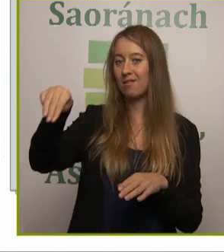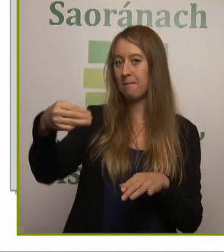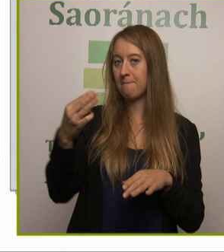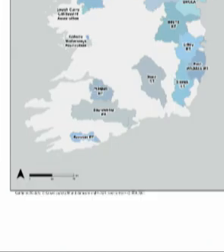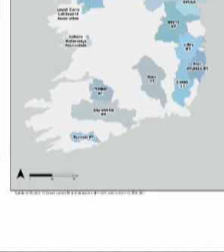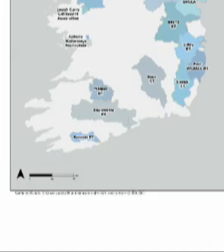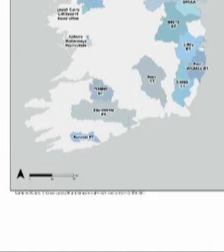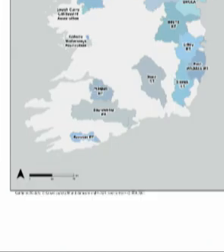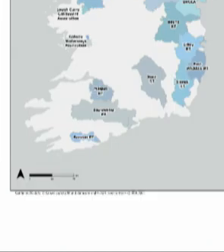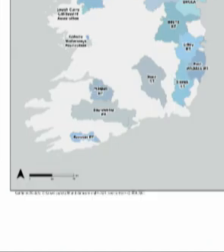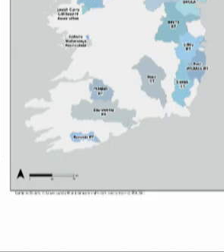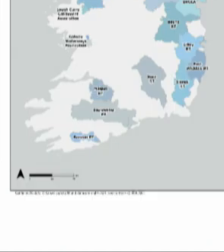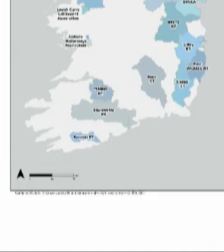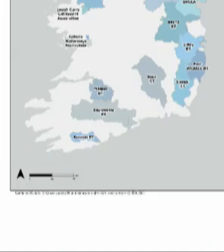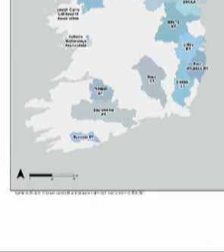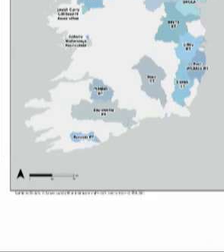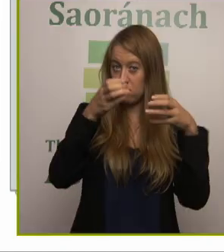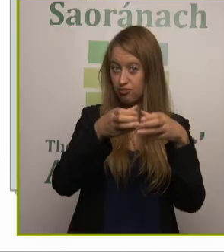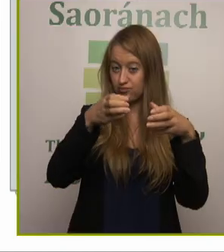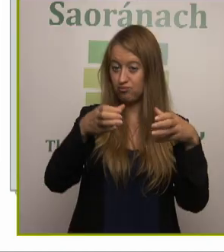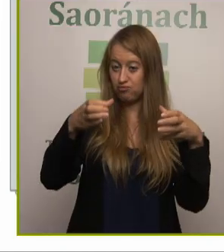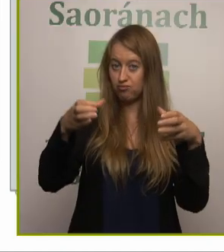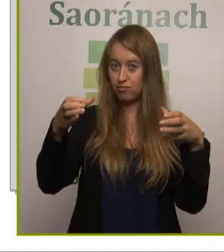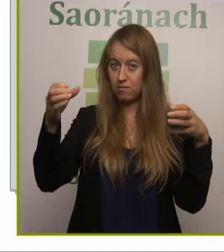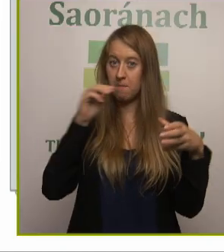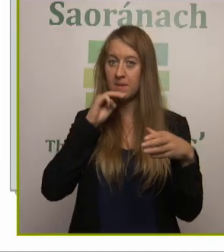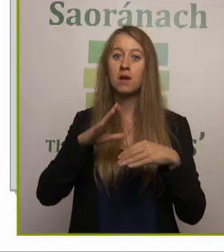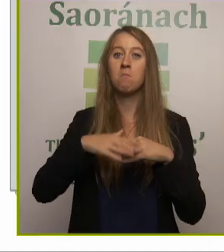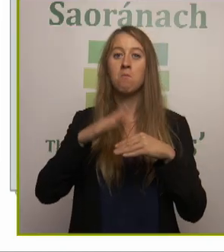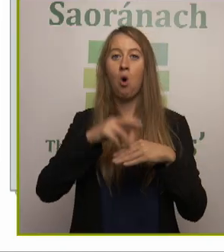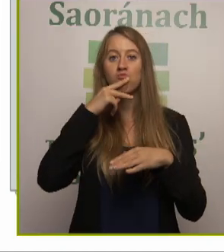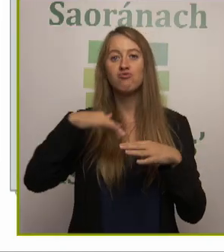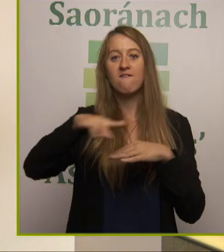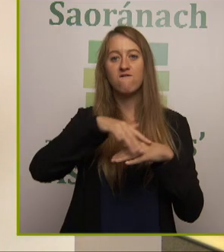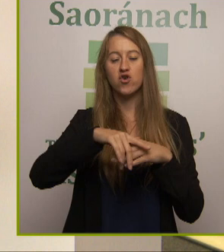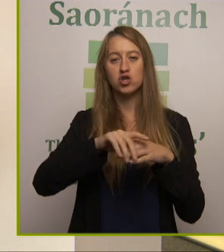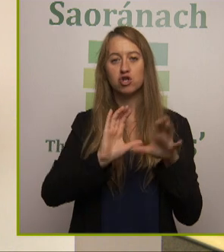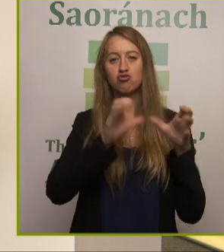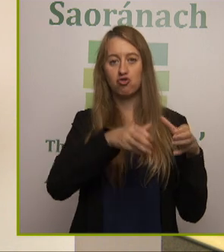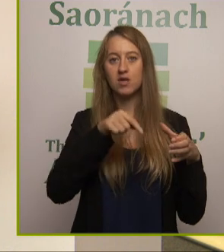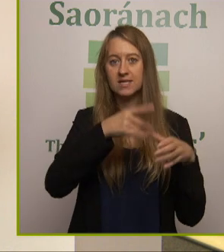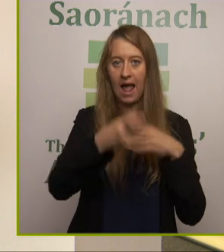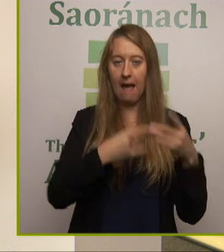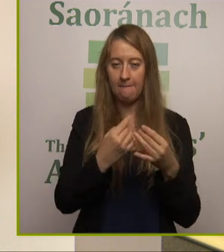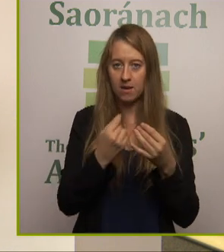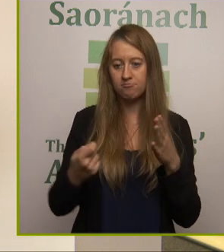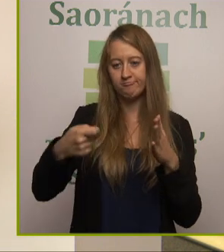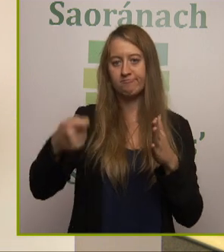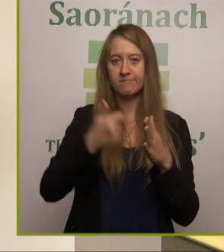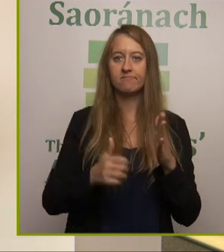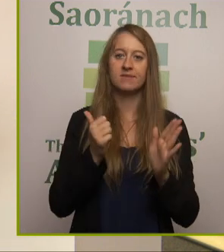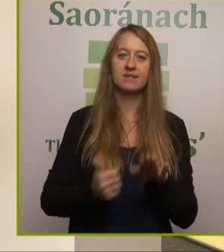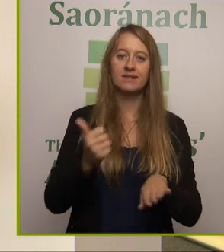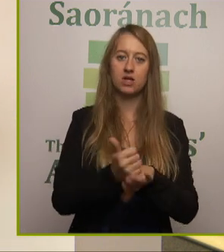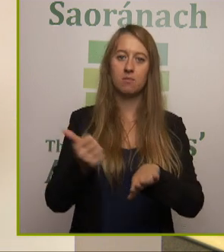expanding and growing and there's more coming on on a regular basis. So all of the Rivers Trusts in Ireland work